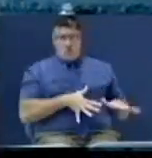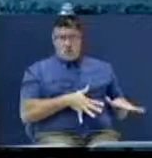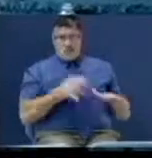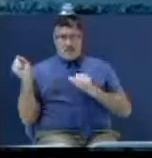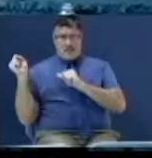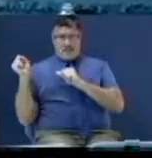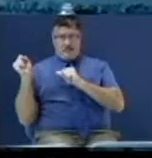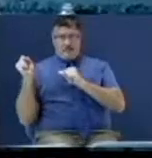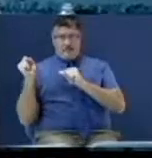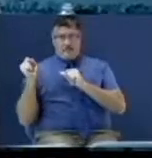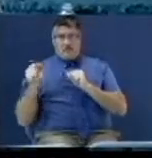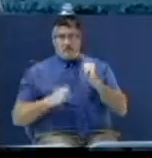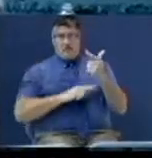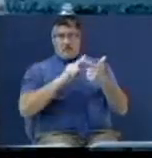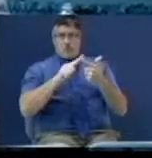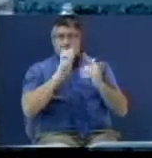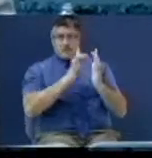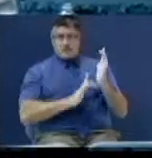within.